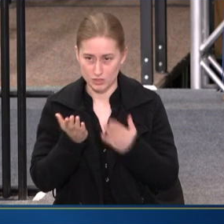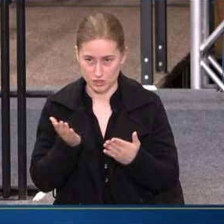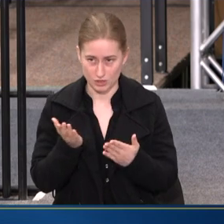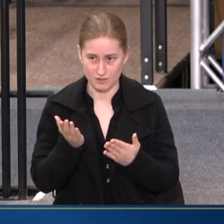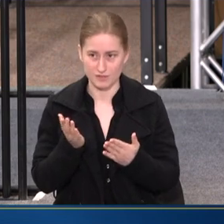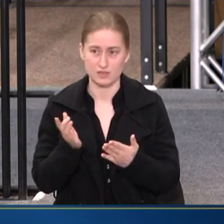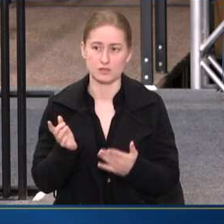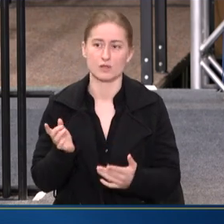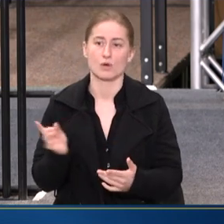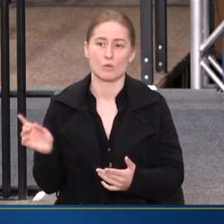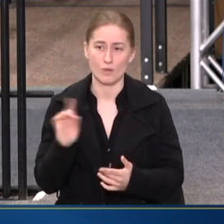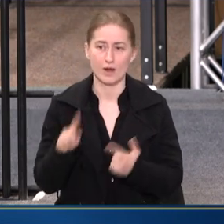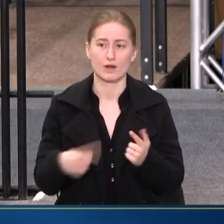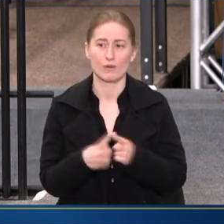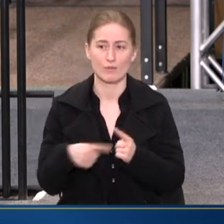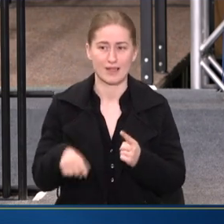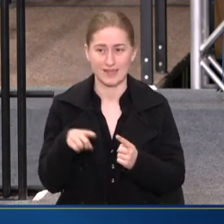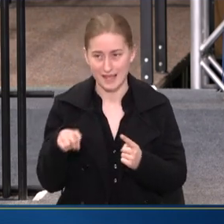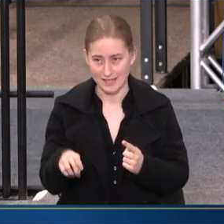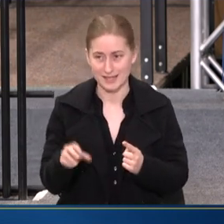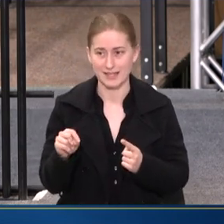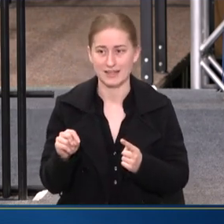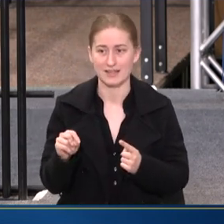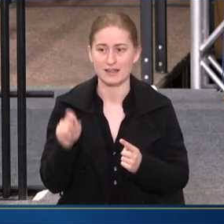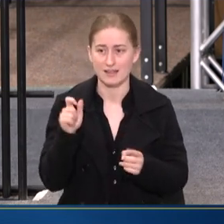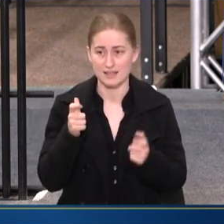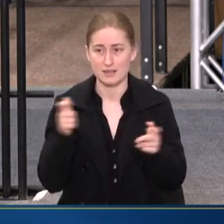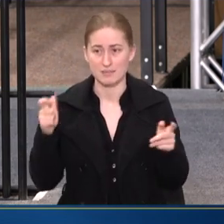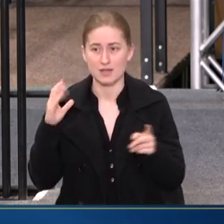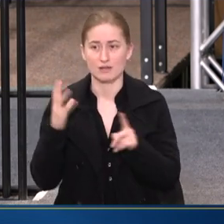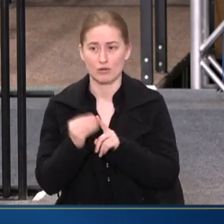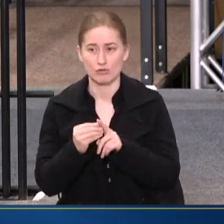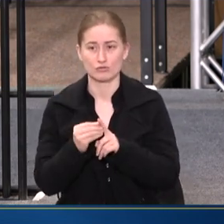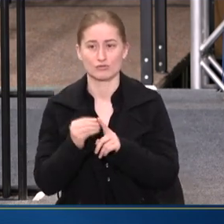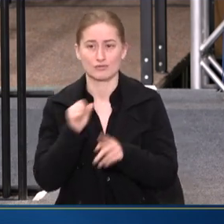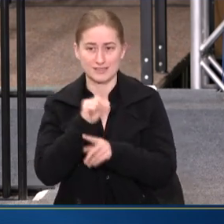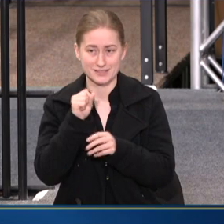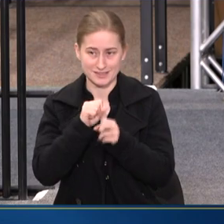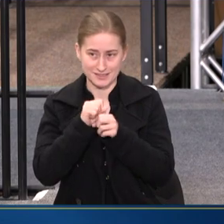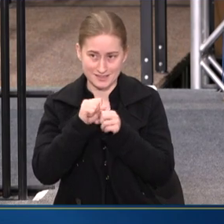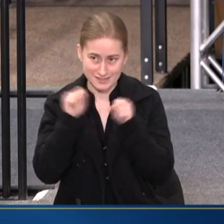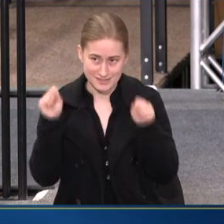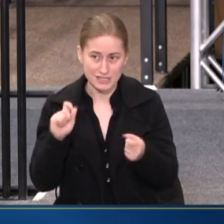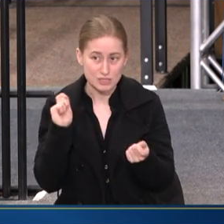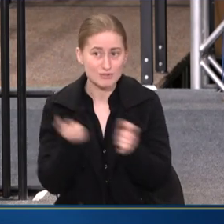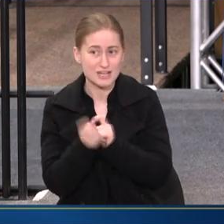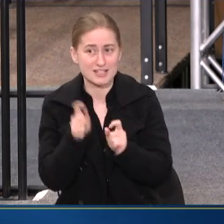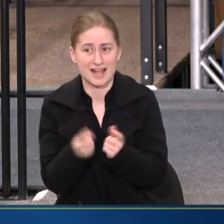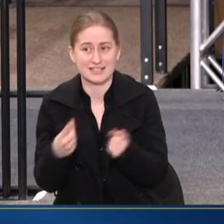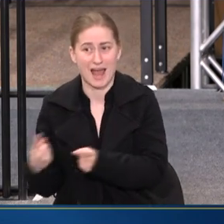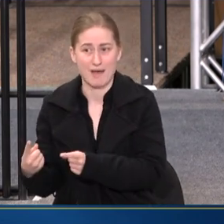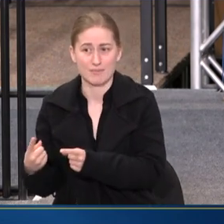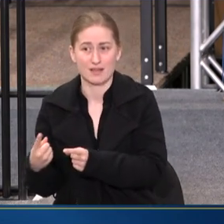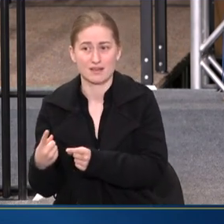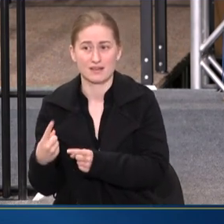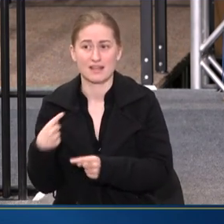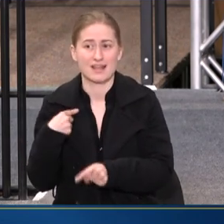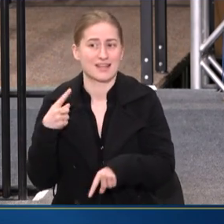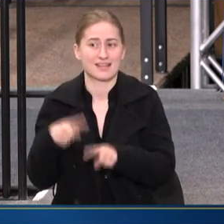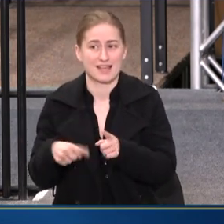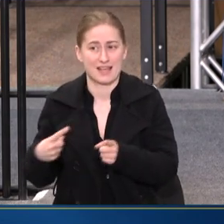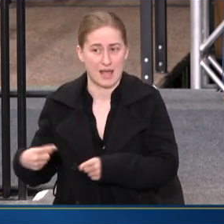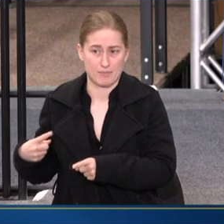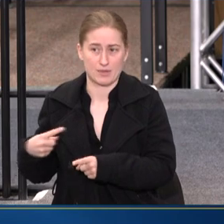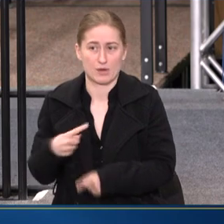where and when they need it. And that's big culture and system change that has to happen. And dare I say, it can't happen